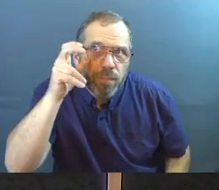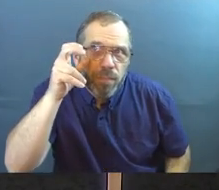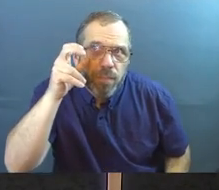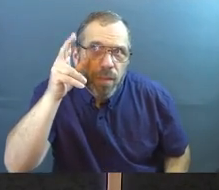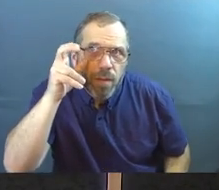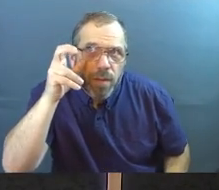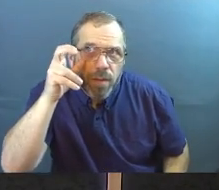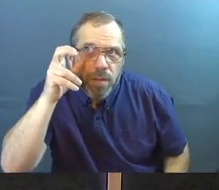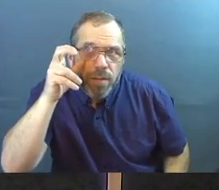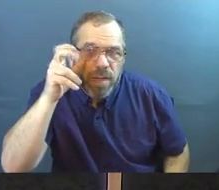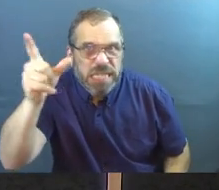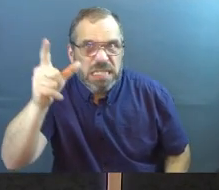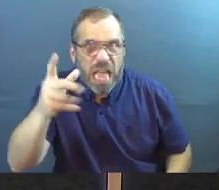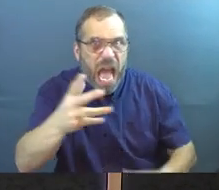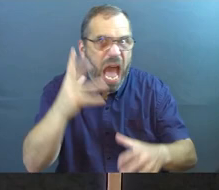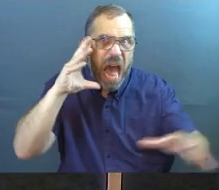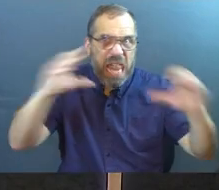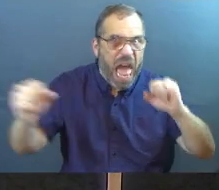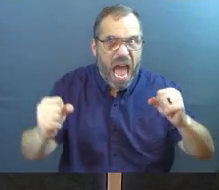He doesn't play it that way.